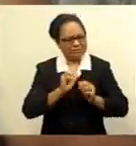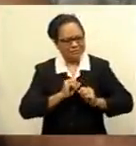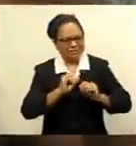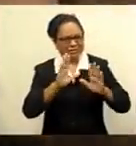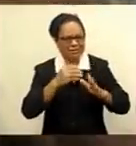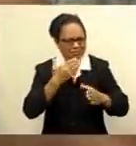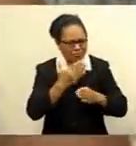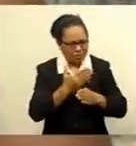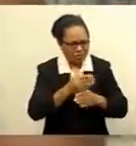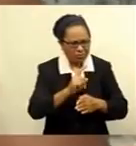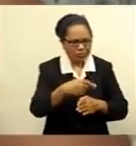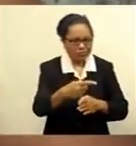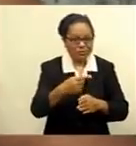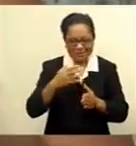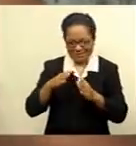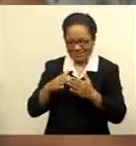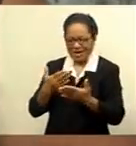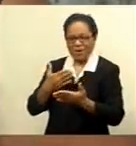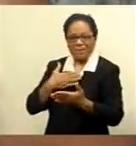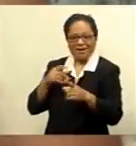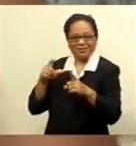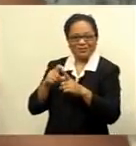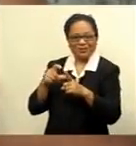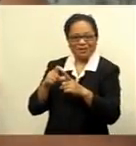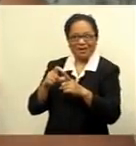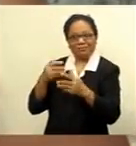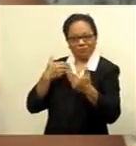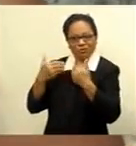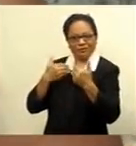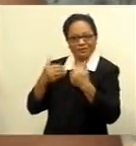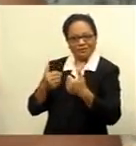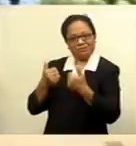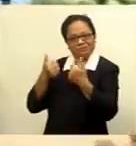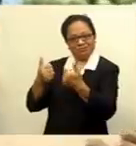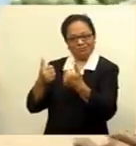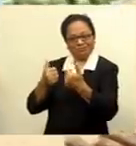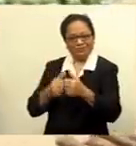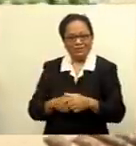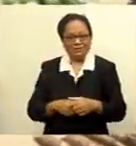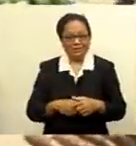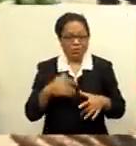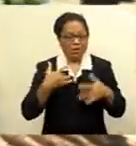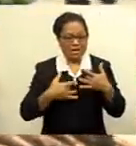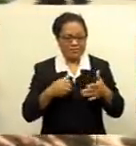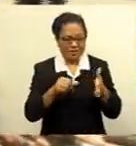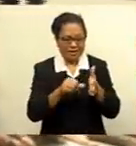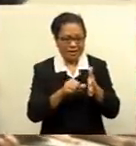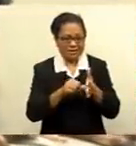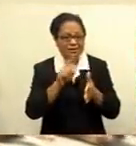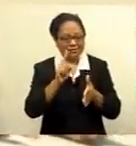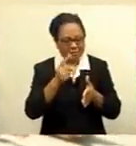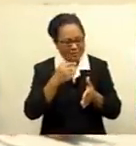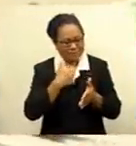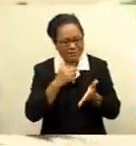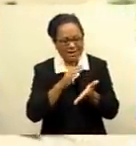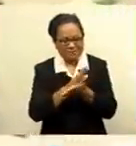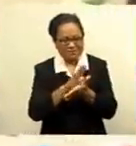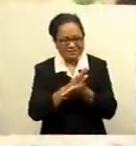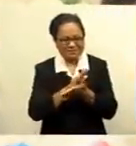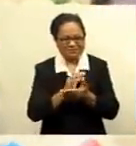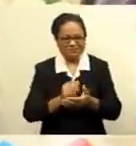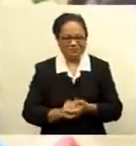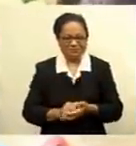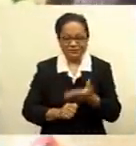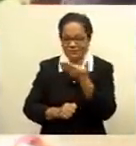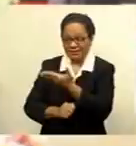content with what I've done and my daughter has even gone to university. Life hasn't been easy, but I am very grateful. Devi